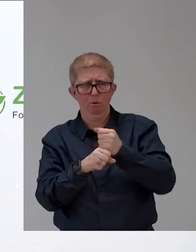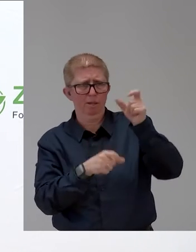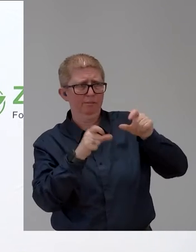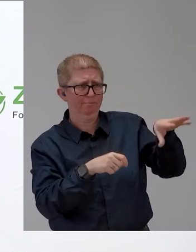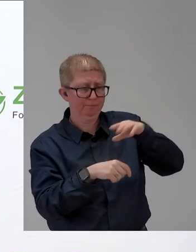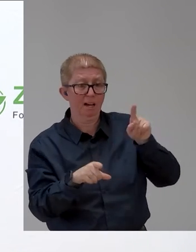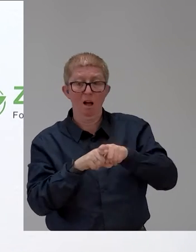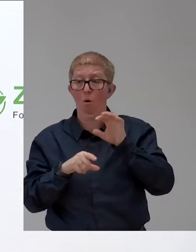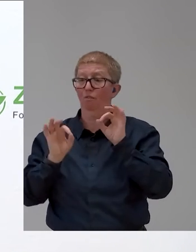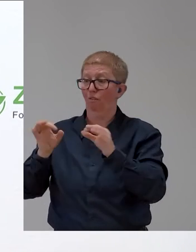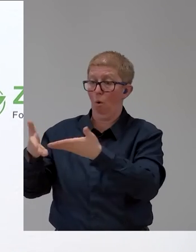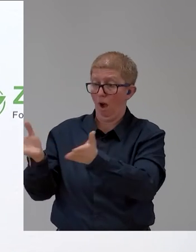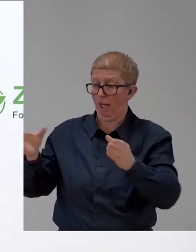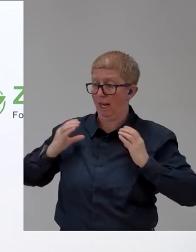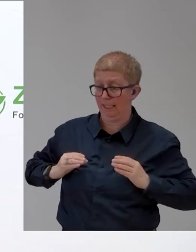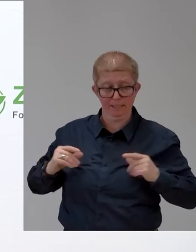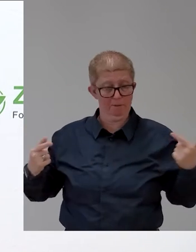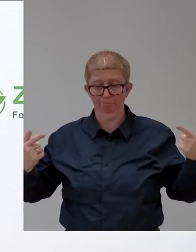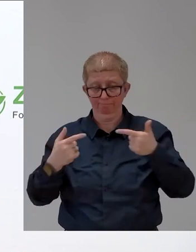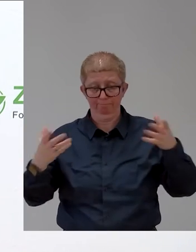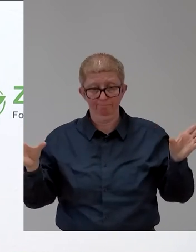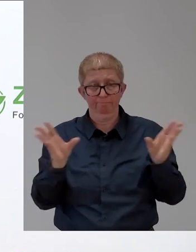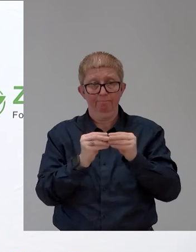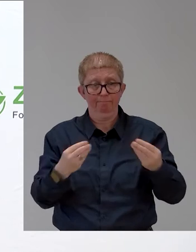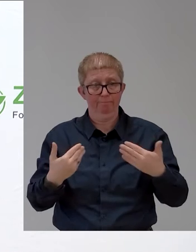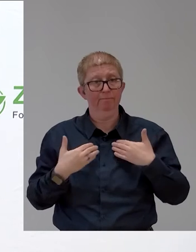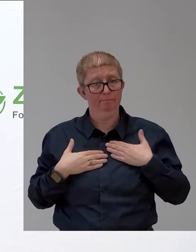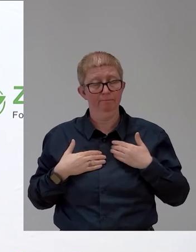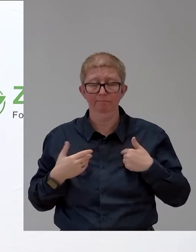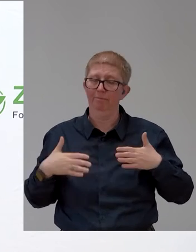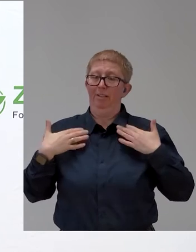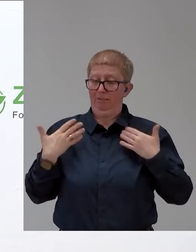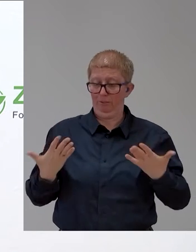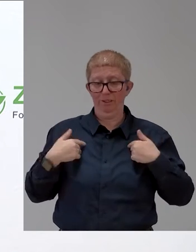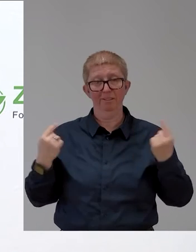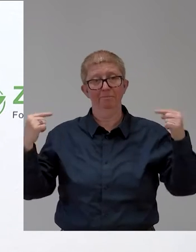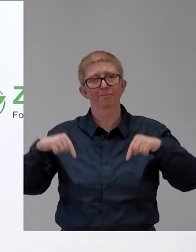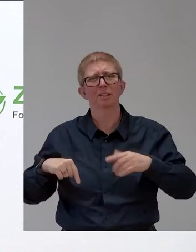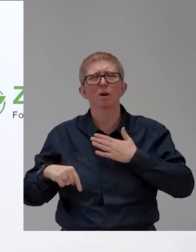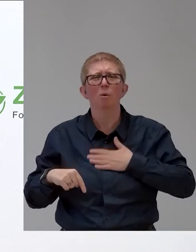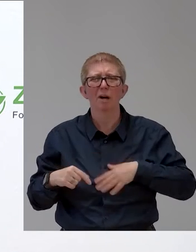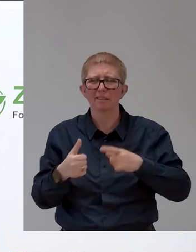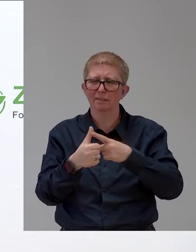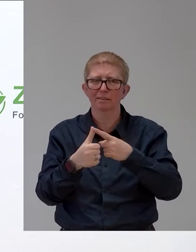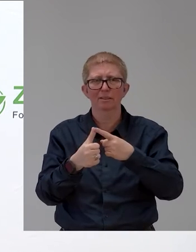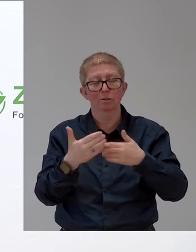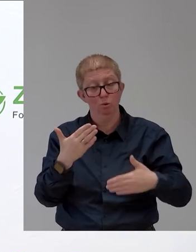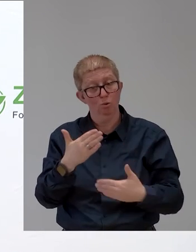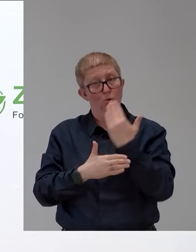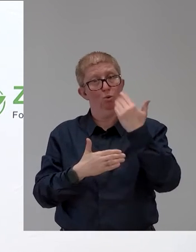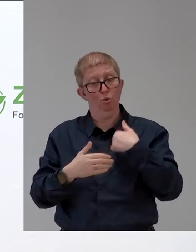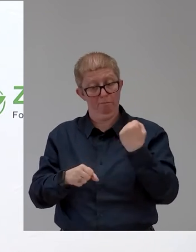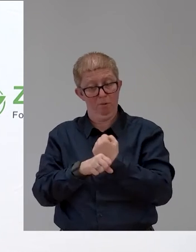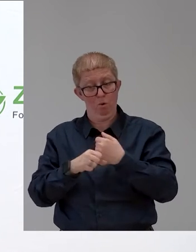And I'm happy to be here and to present you a quite new product we have. And